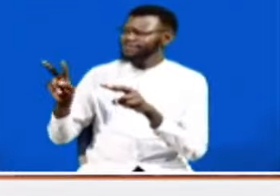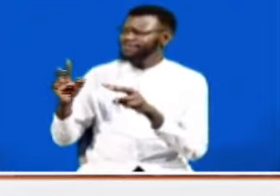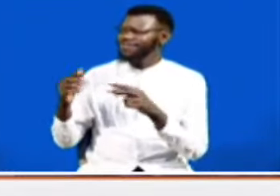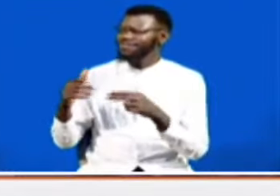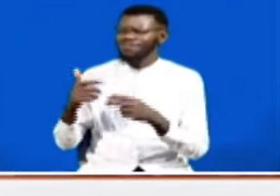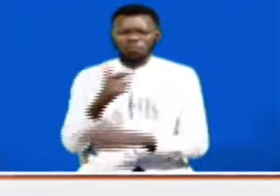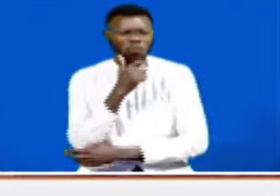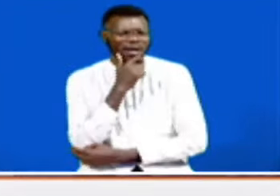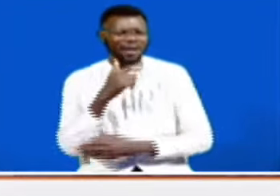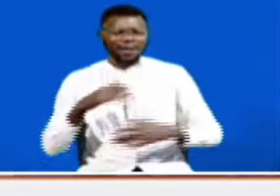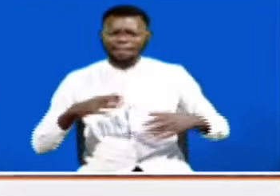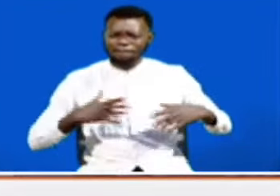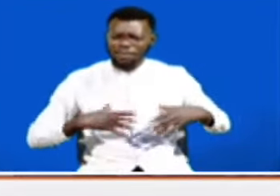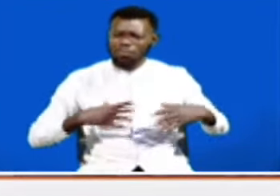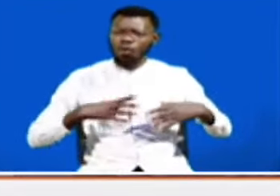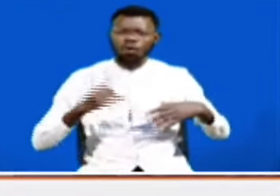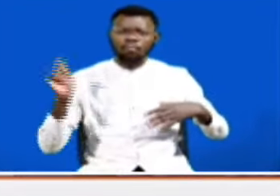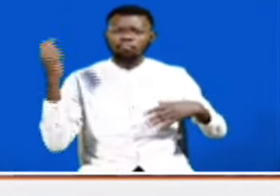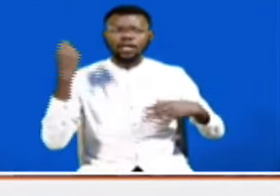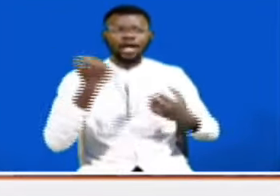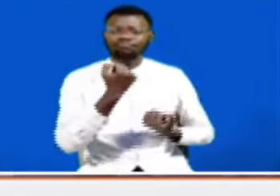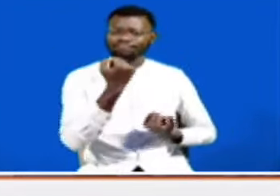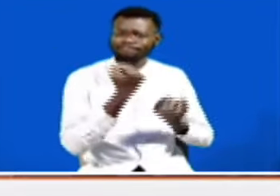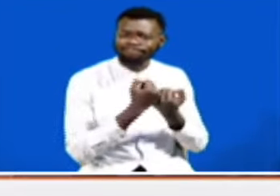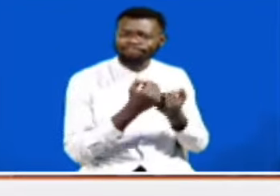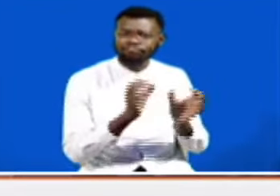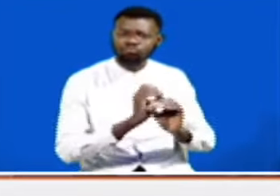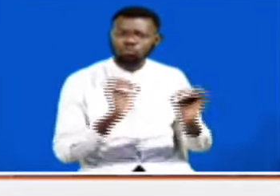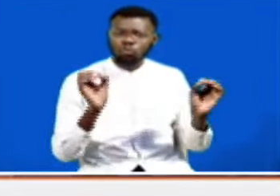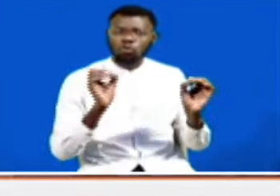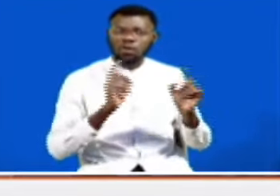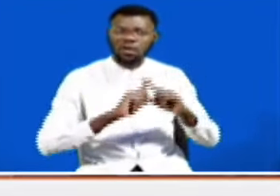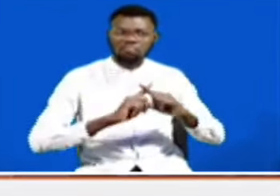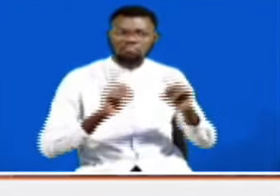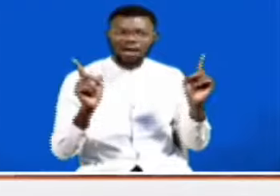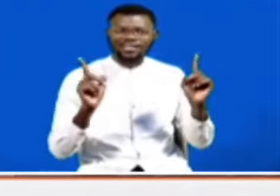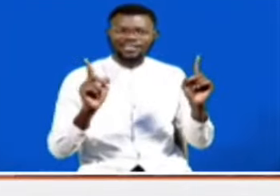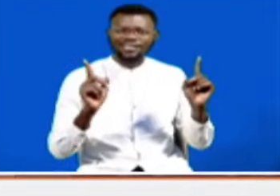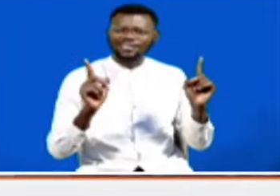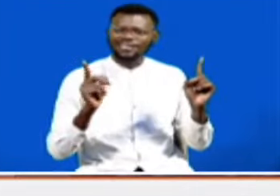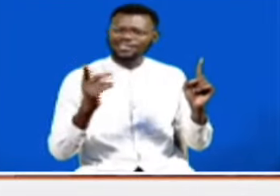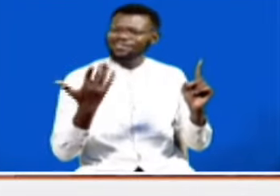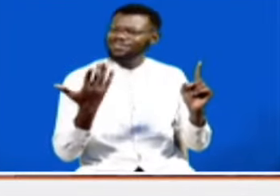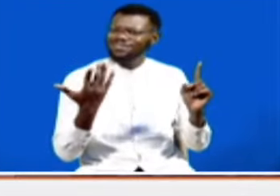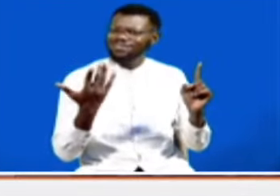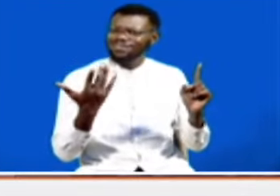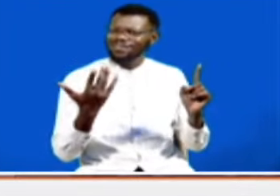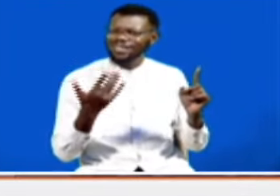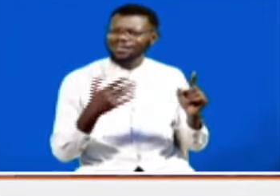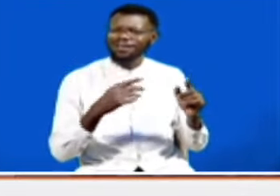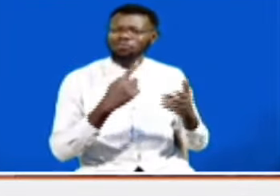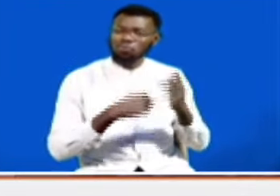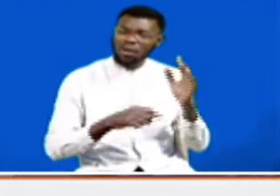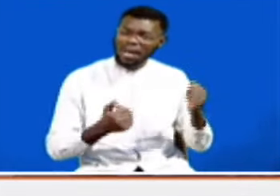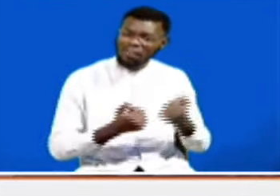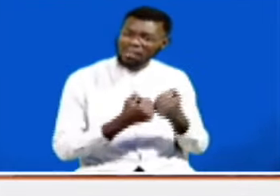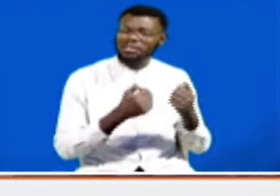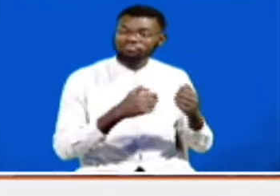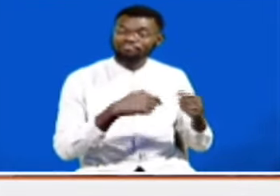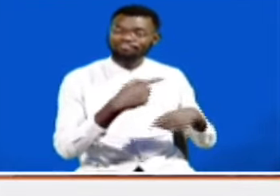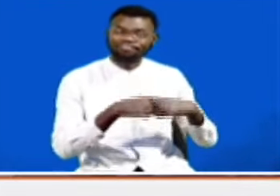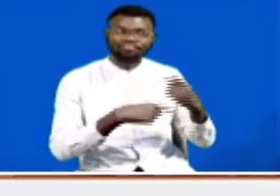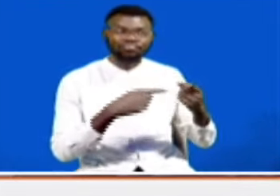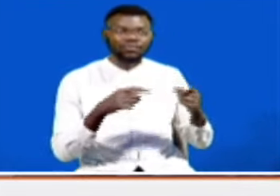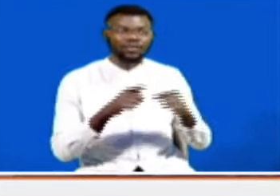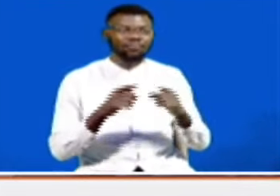Bill, how come we are not seeing it being voiced out? And it's consistent with what you heard in Naivasha. There was a retreat in Naivasha.